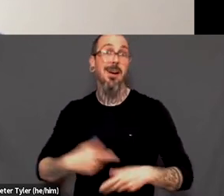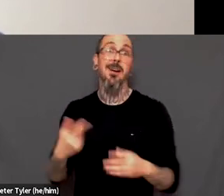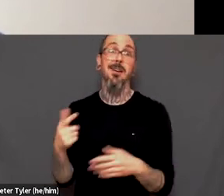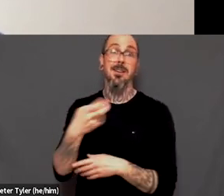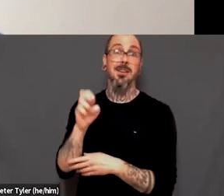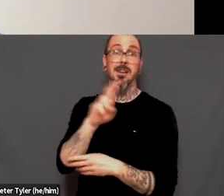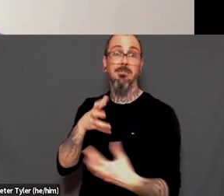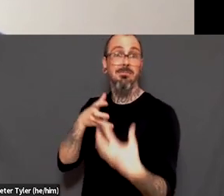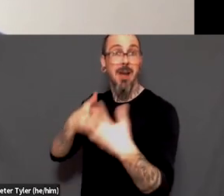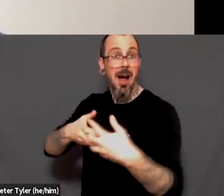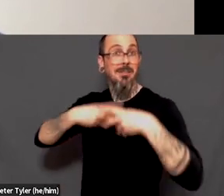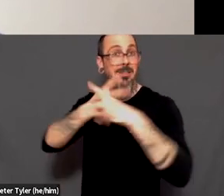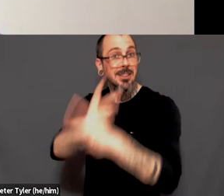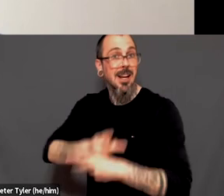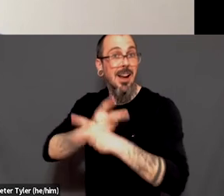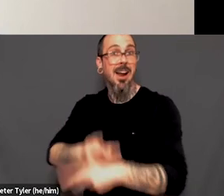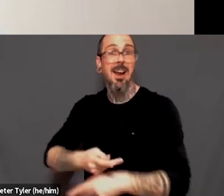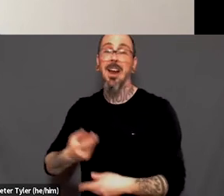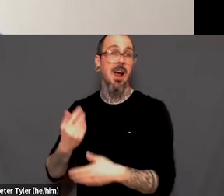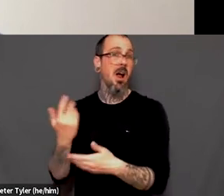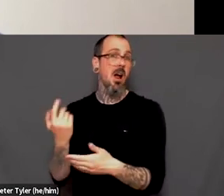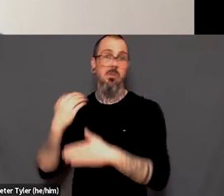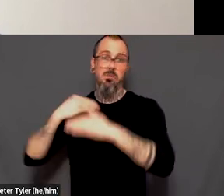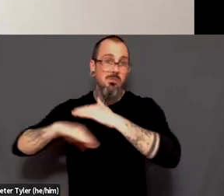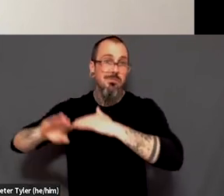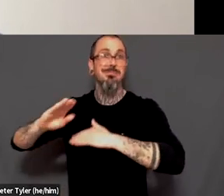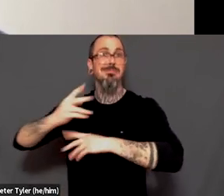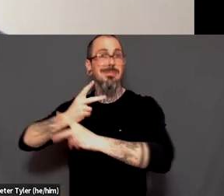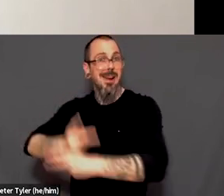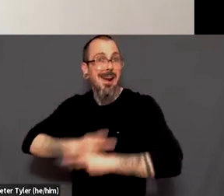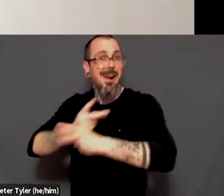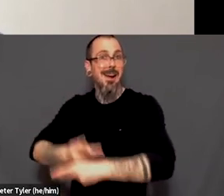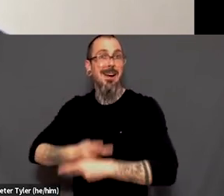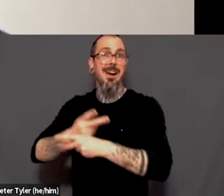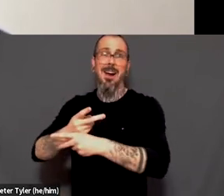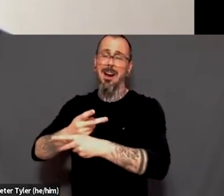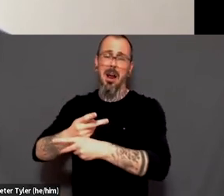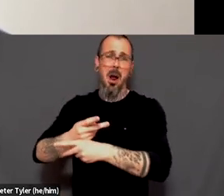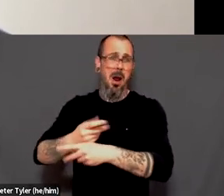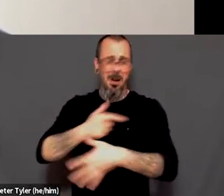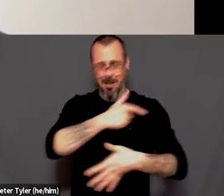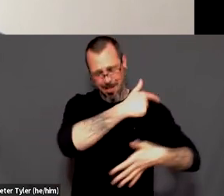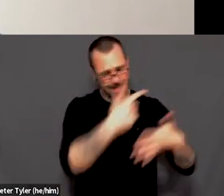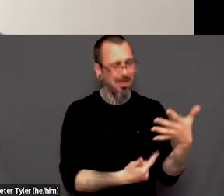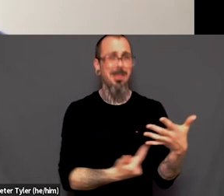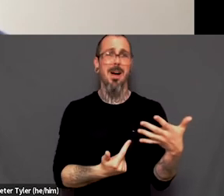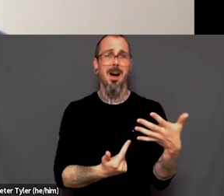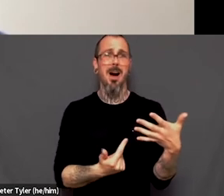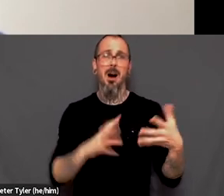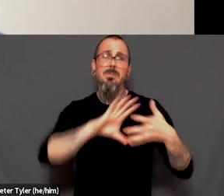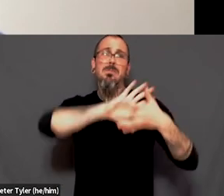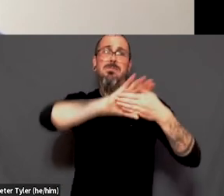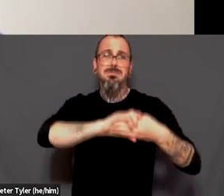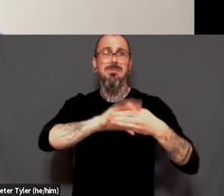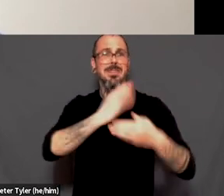reproductive healthcare is essential primary healthcare. Um, it seems to have been forgotten